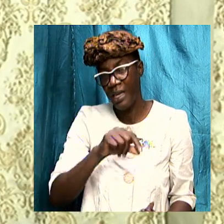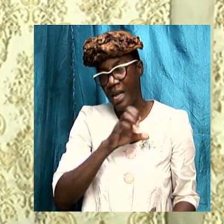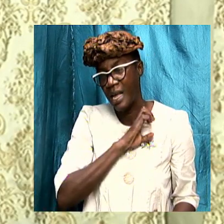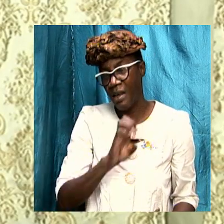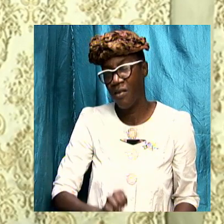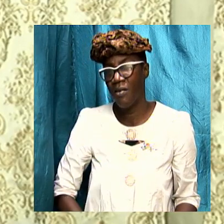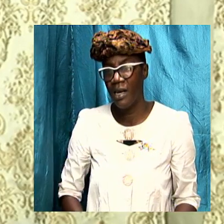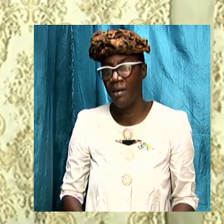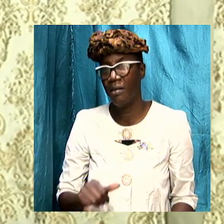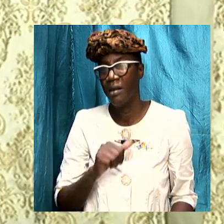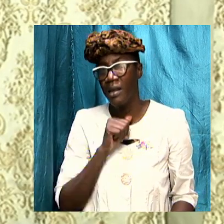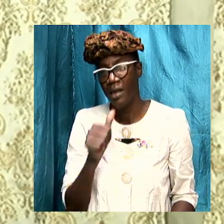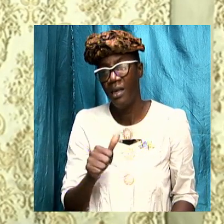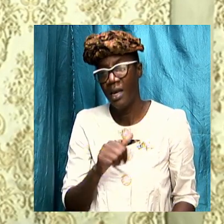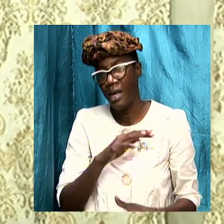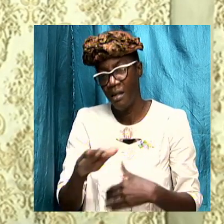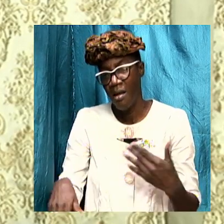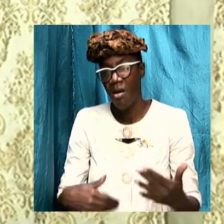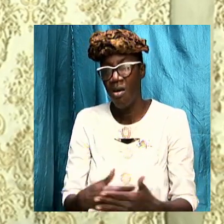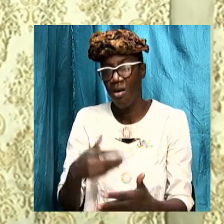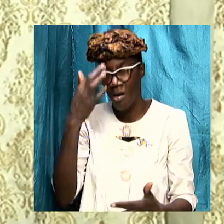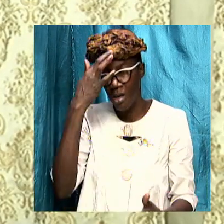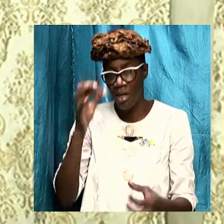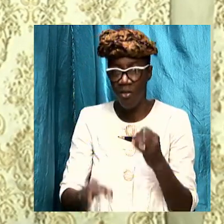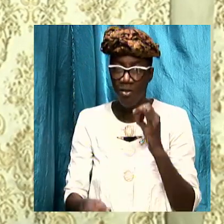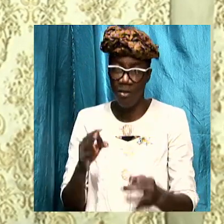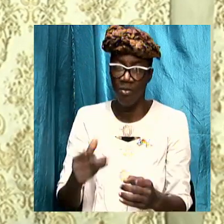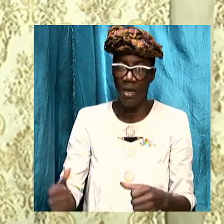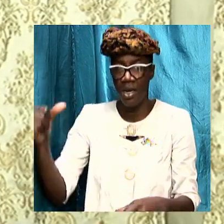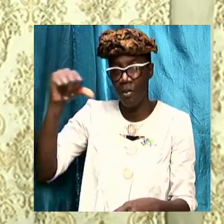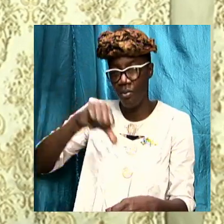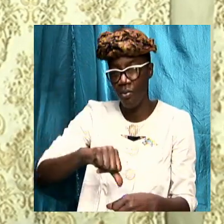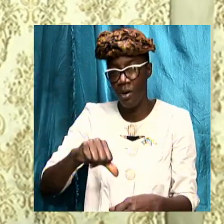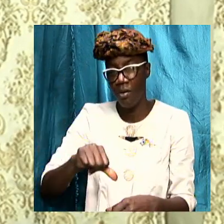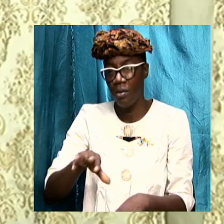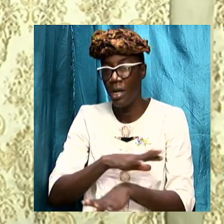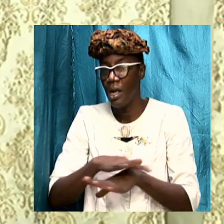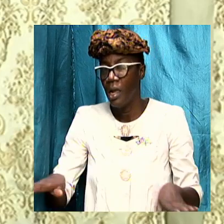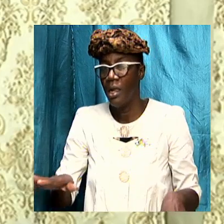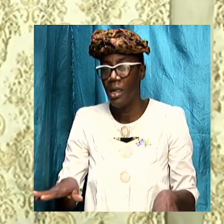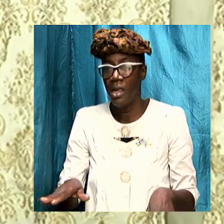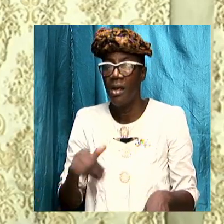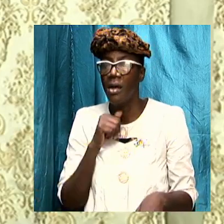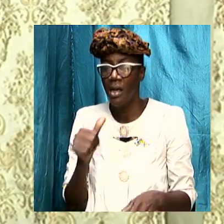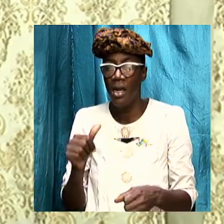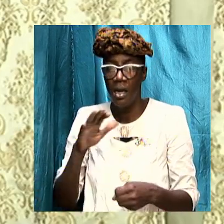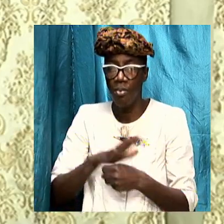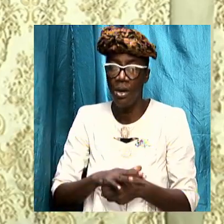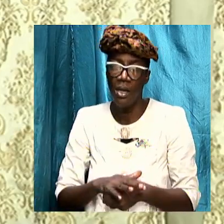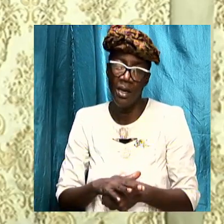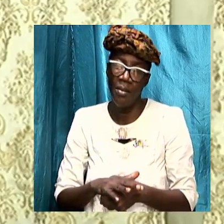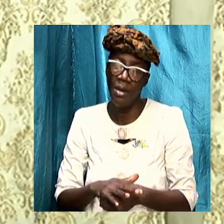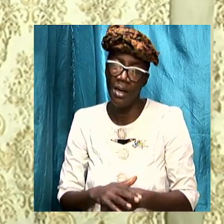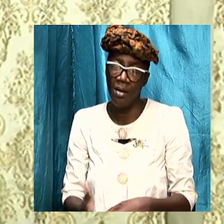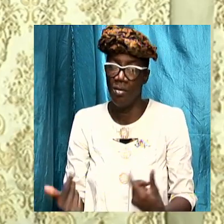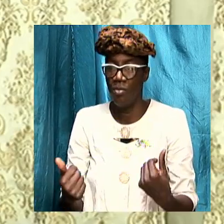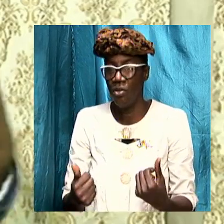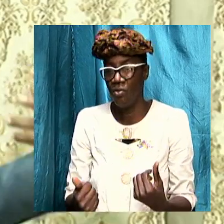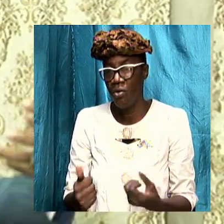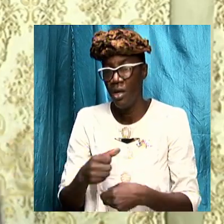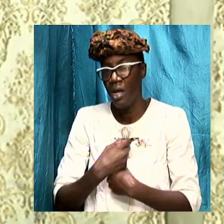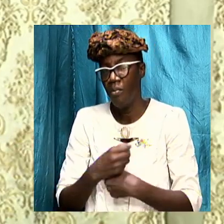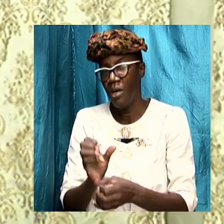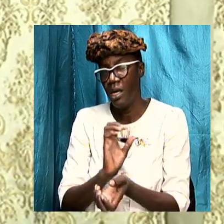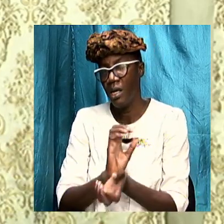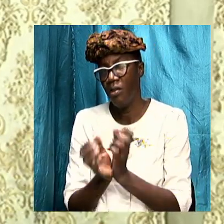is not all the judgment that is going to be poured out is not the pandemic sweeping through and causing changes